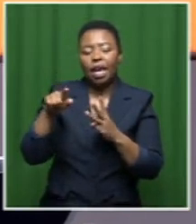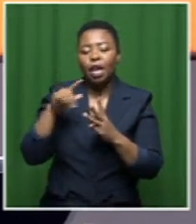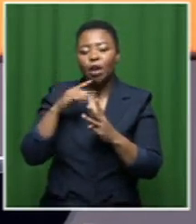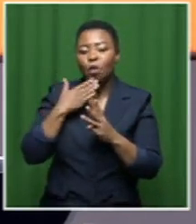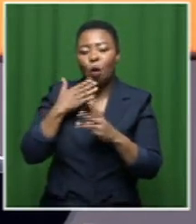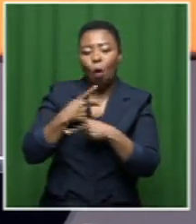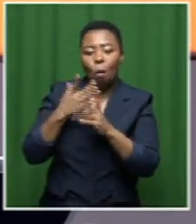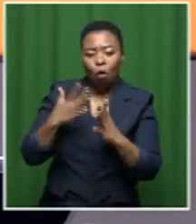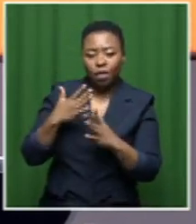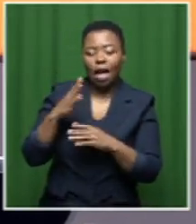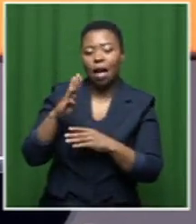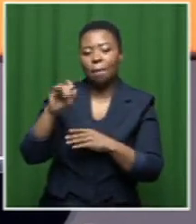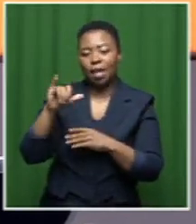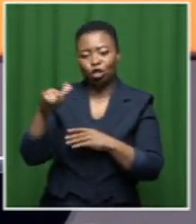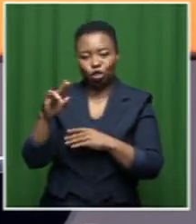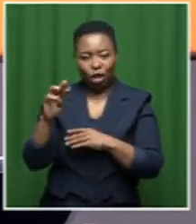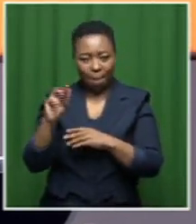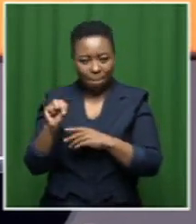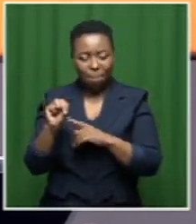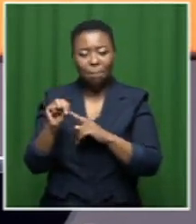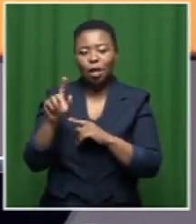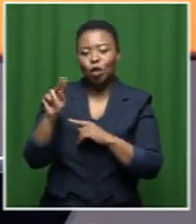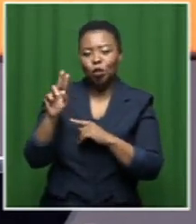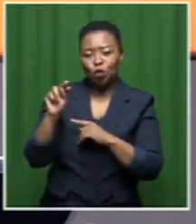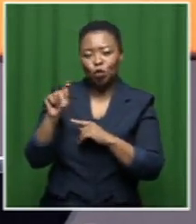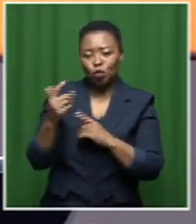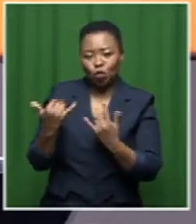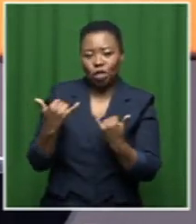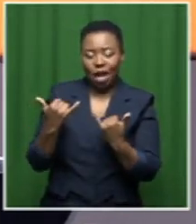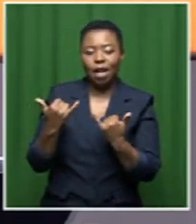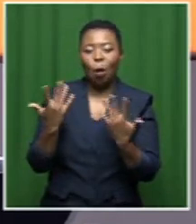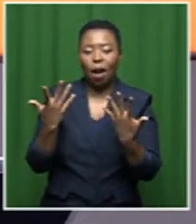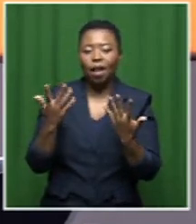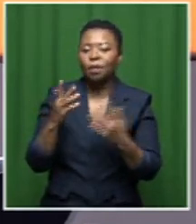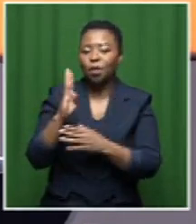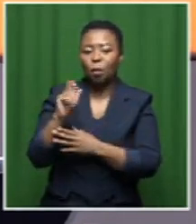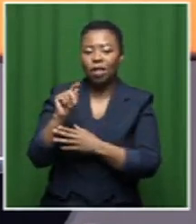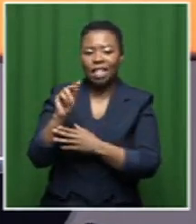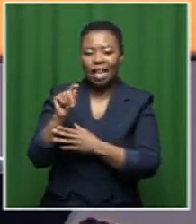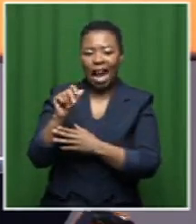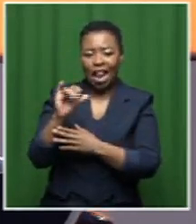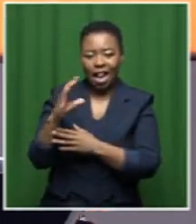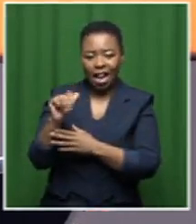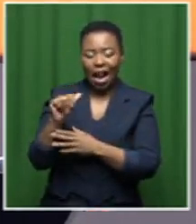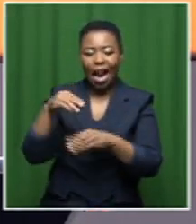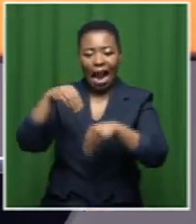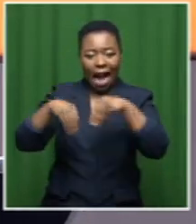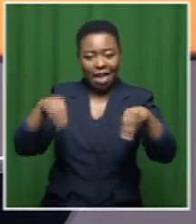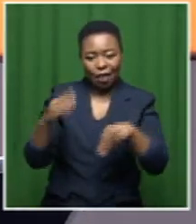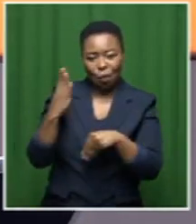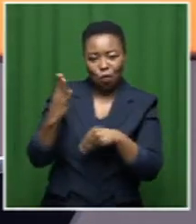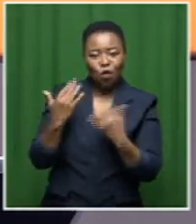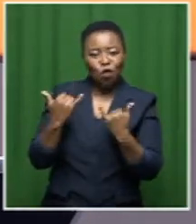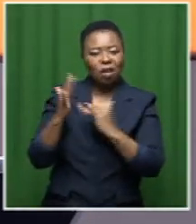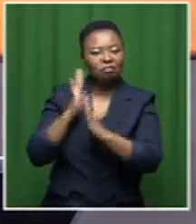Tutupuani at the Jazz Queens concert today at the Walter Cecilu Botanical Gardens she joins us now to tell us more good morning